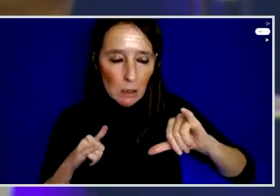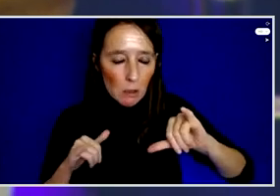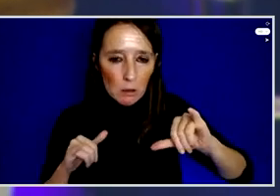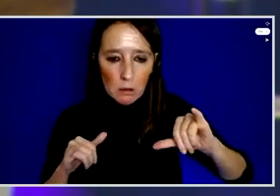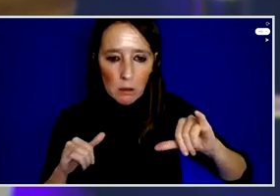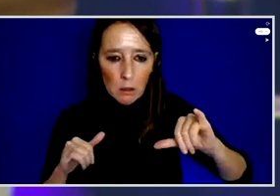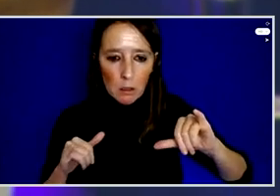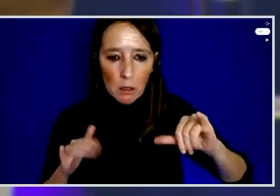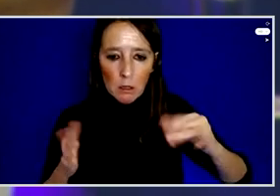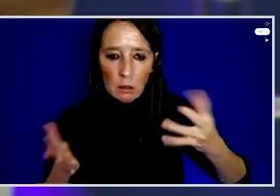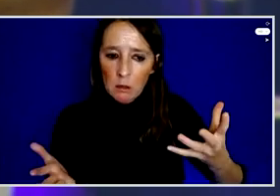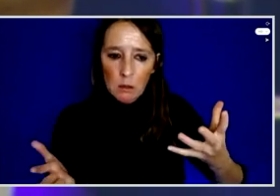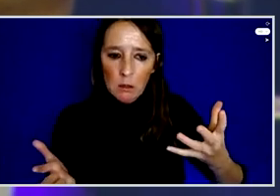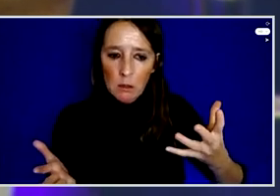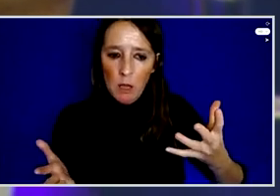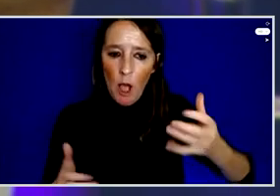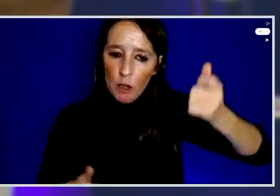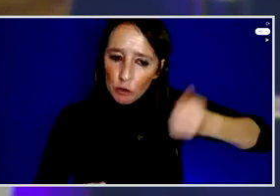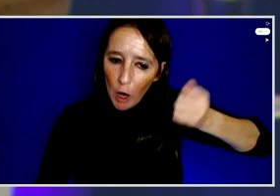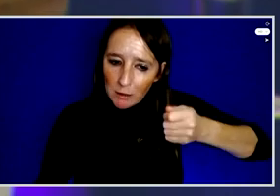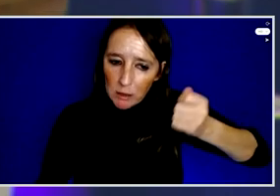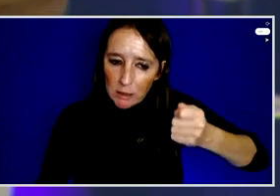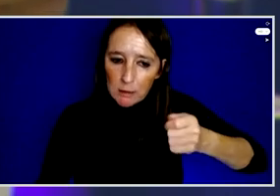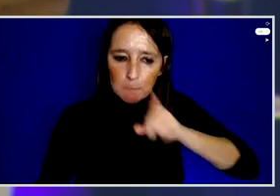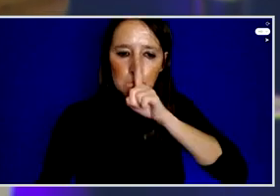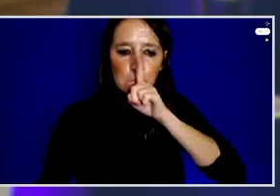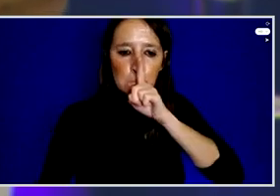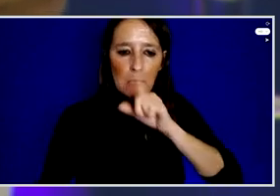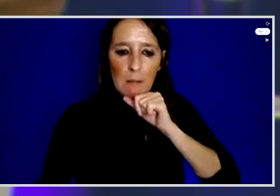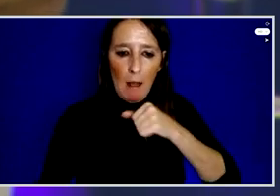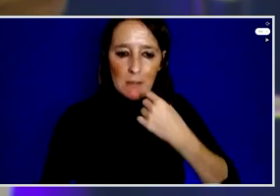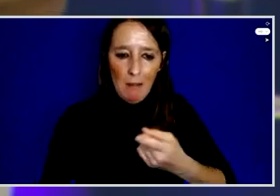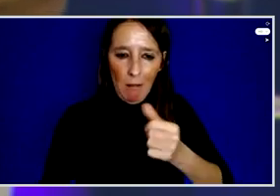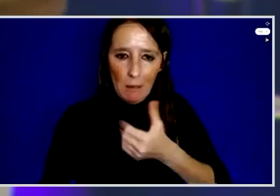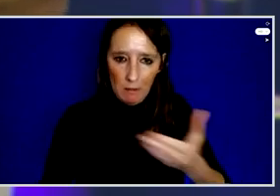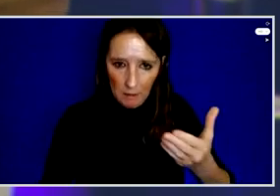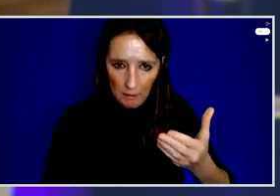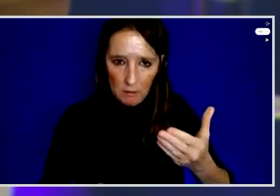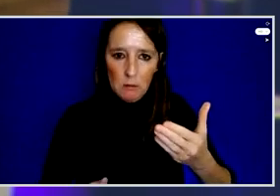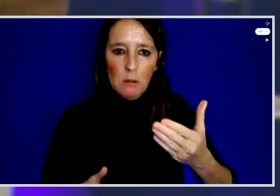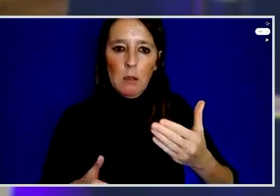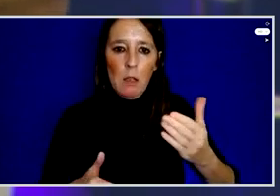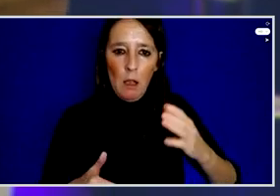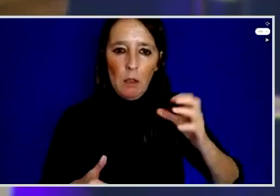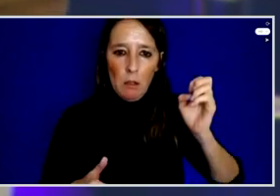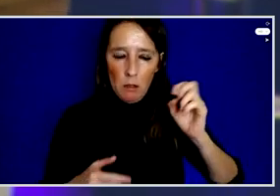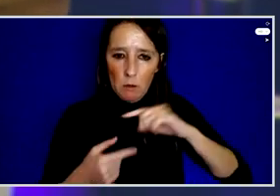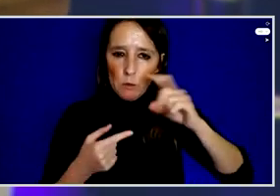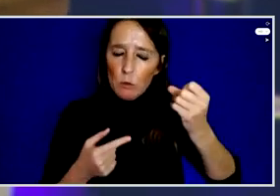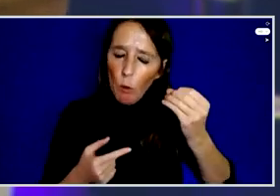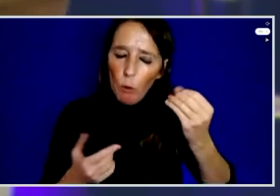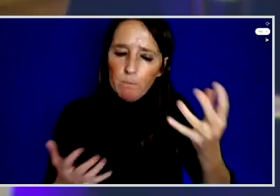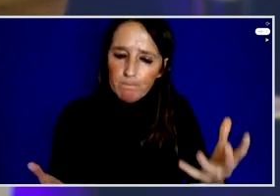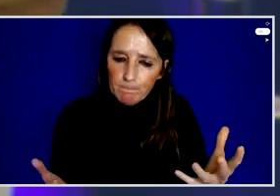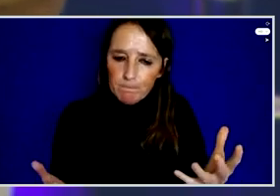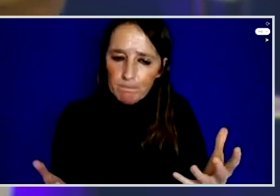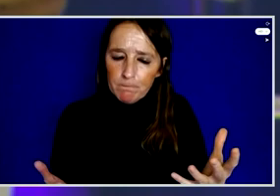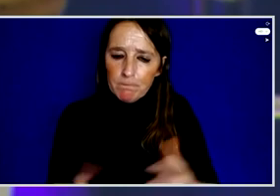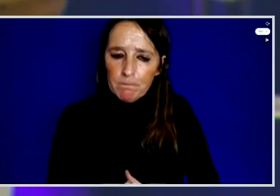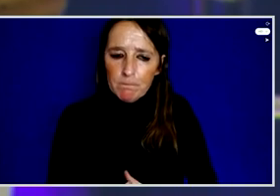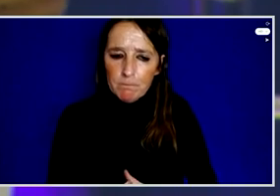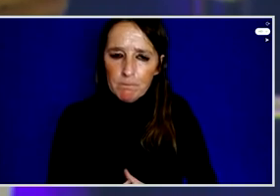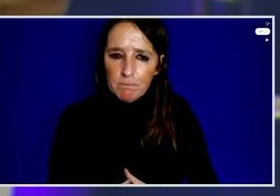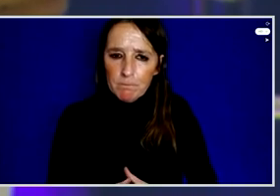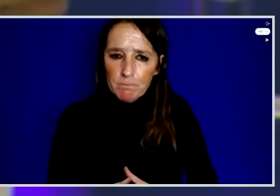to the court. When I go back to Bangladesh in next January 15th, also my date. So, where I